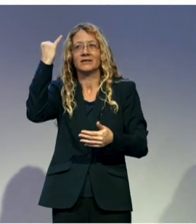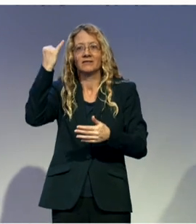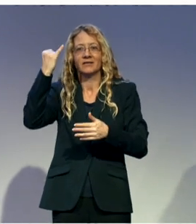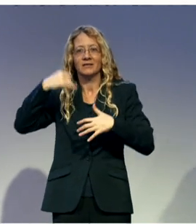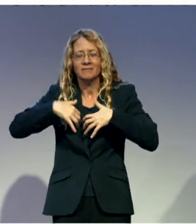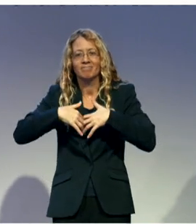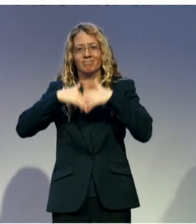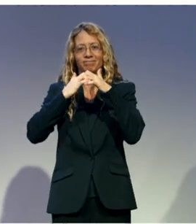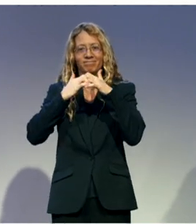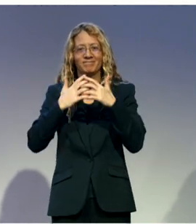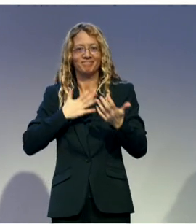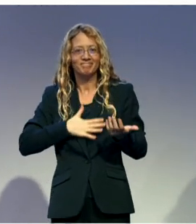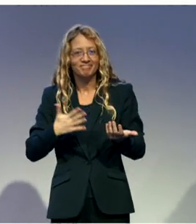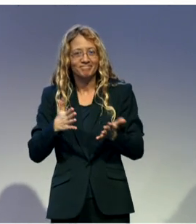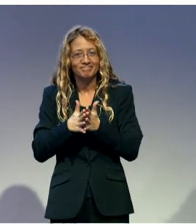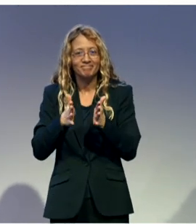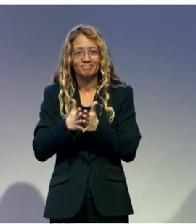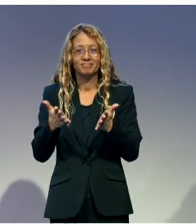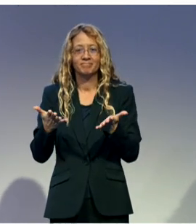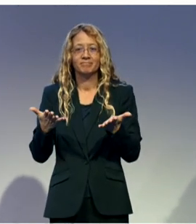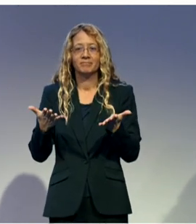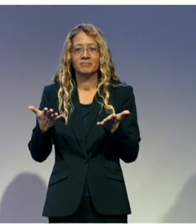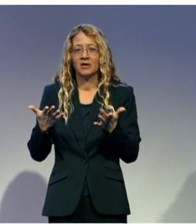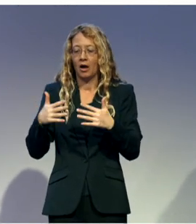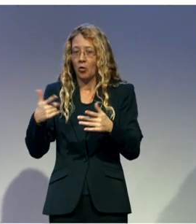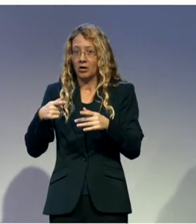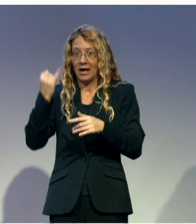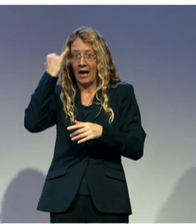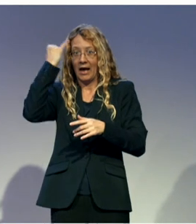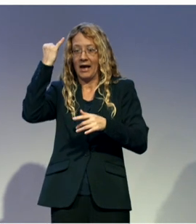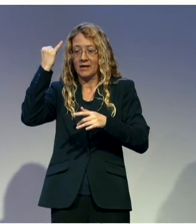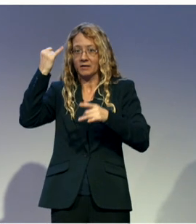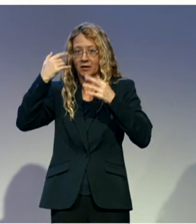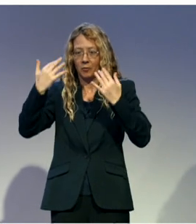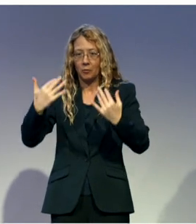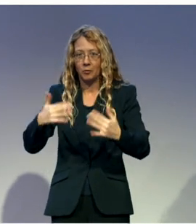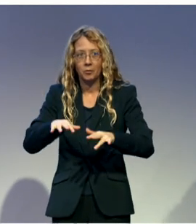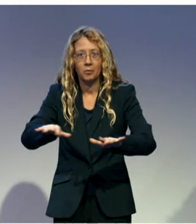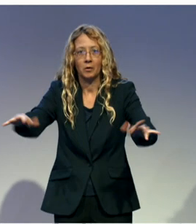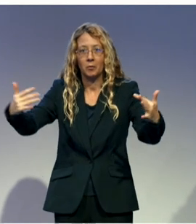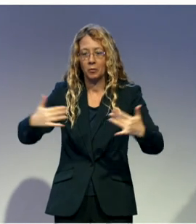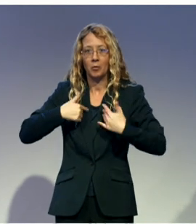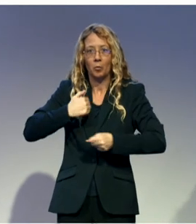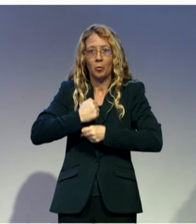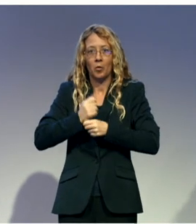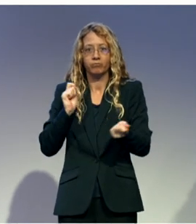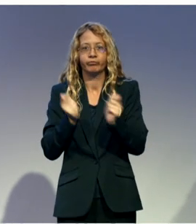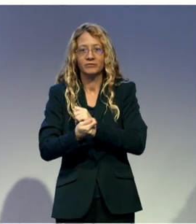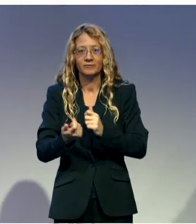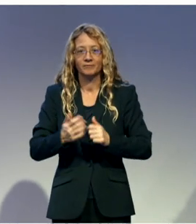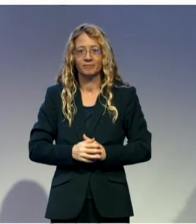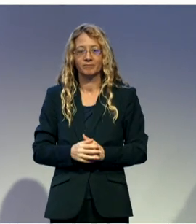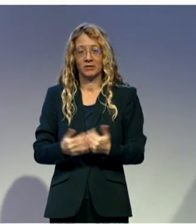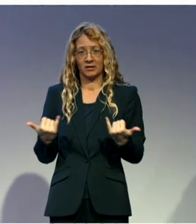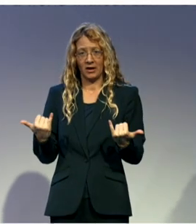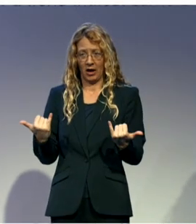currently have and I'll talk also about the current status quo and the way